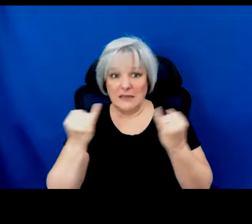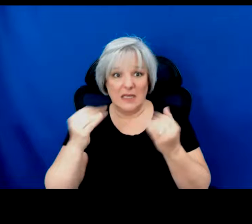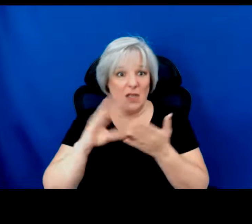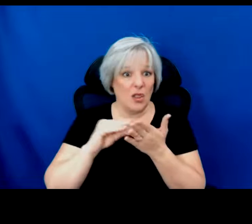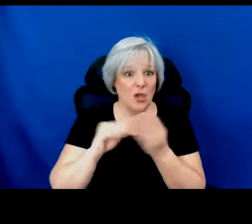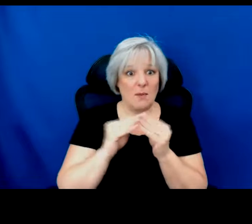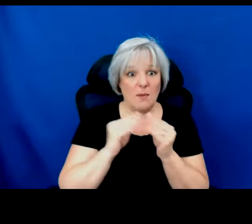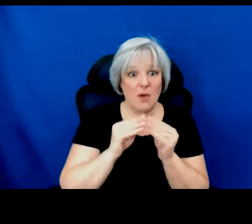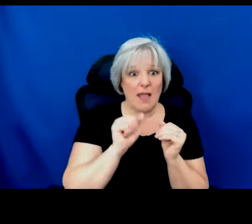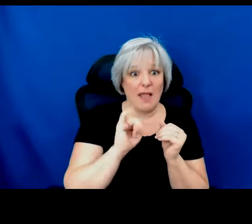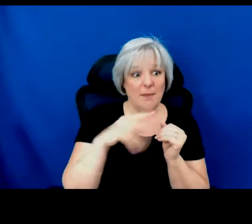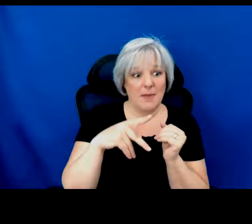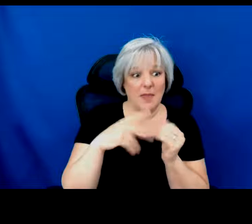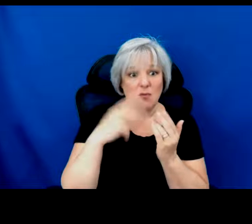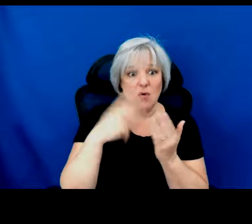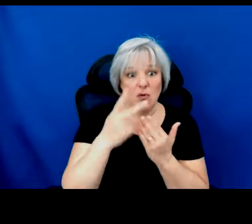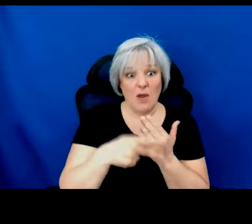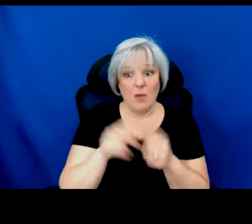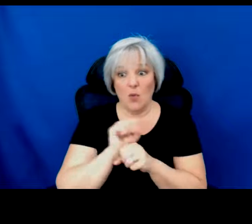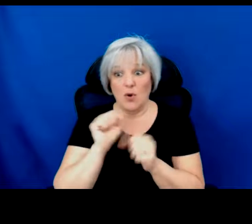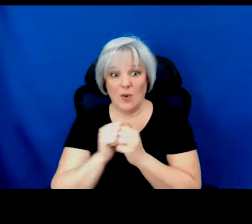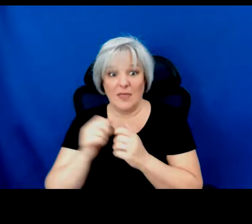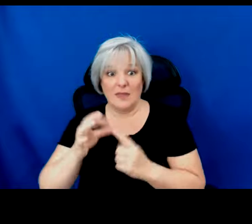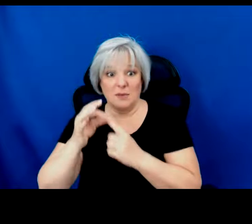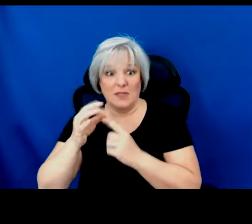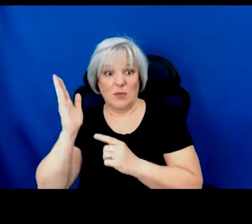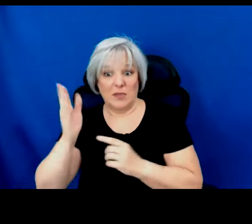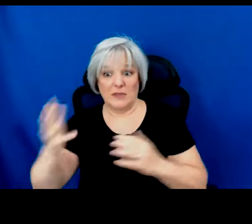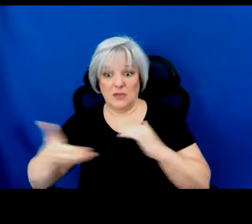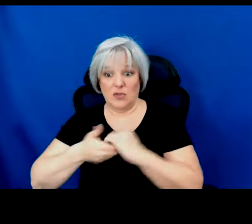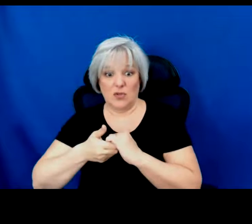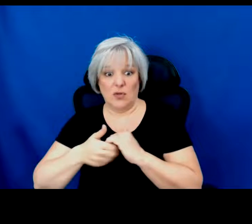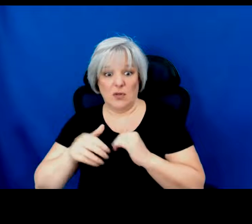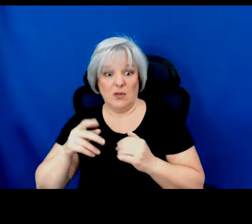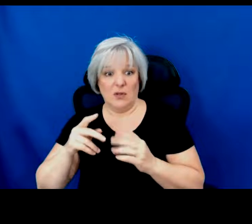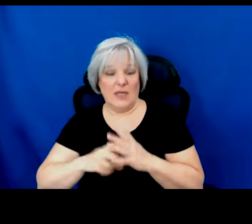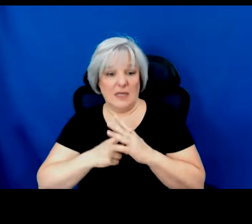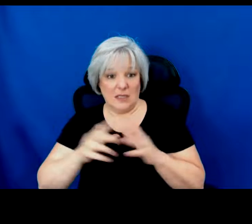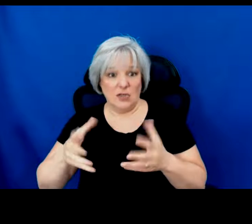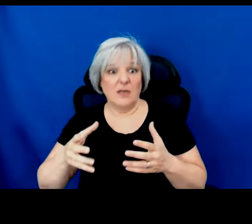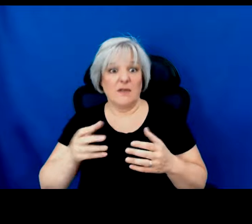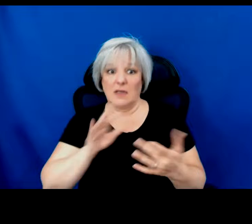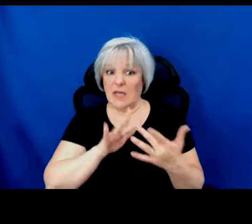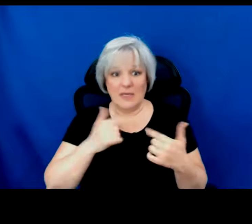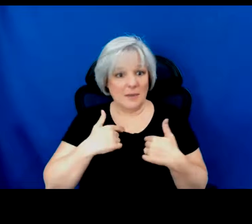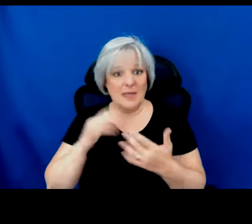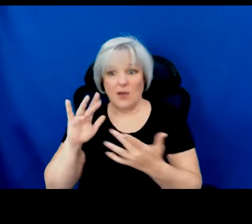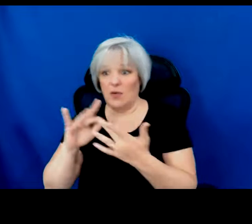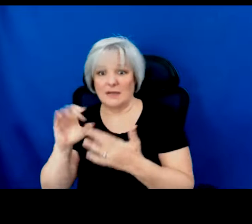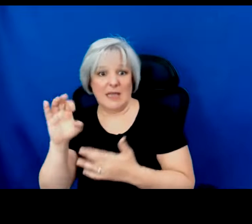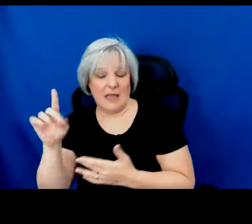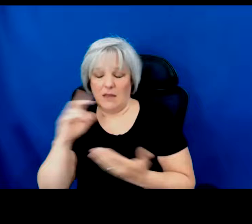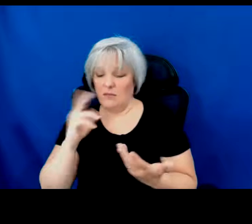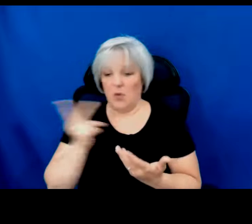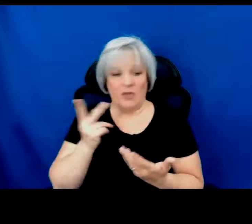how the AIP program can work with the Special Presenter Initiatives Program, you can reach out to Ed or me, and we'll talk about it and